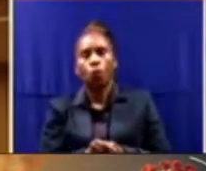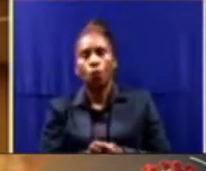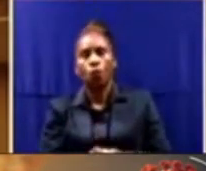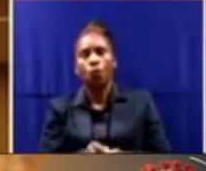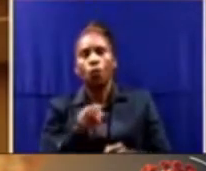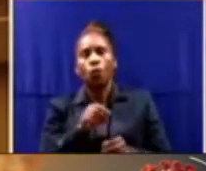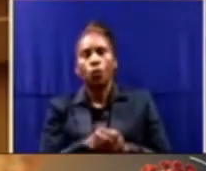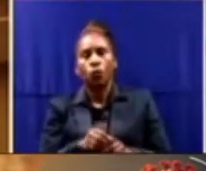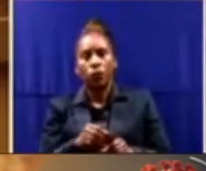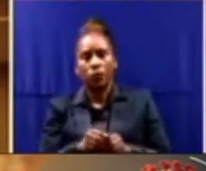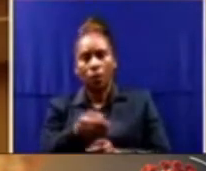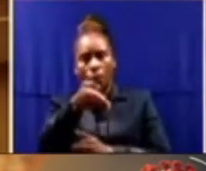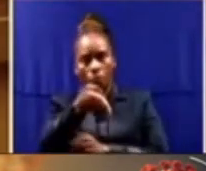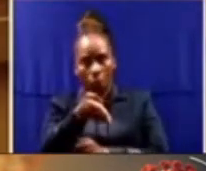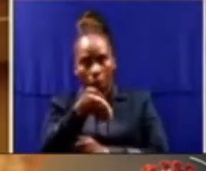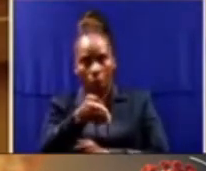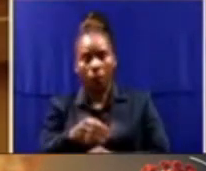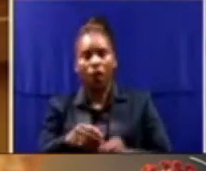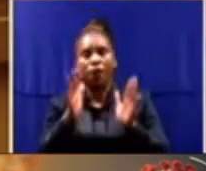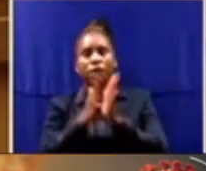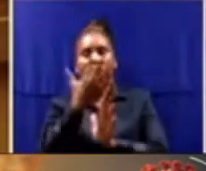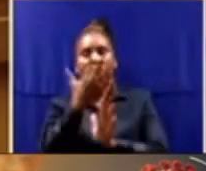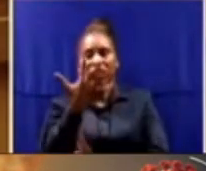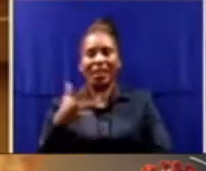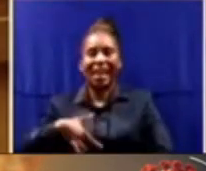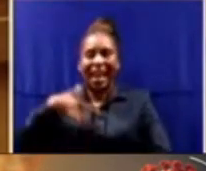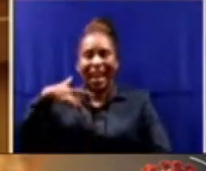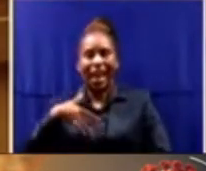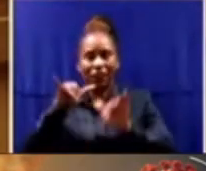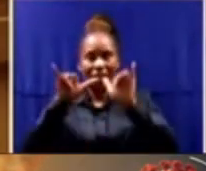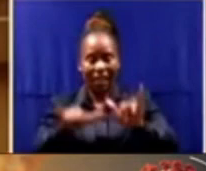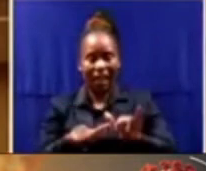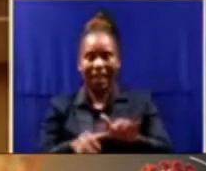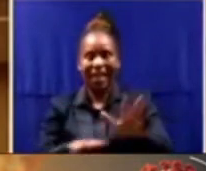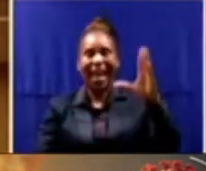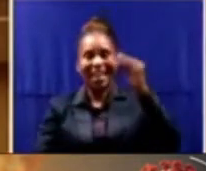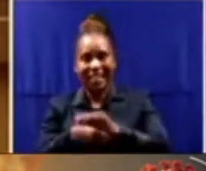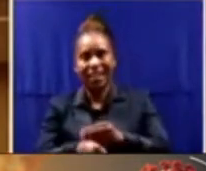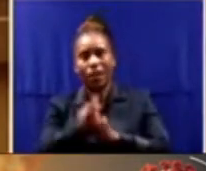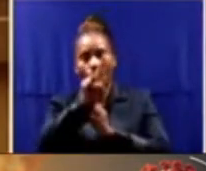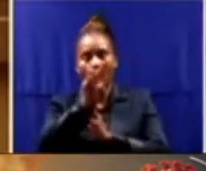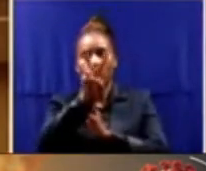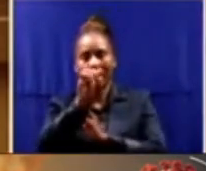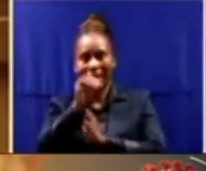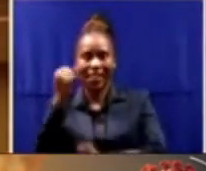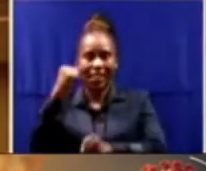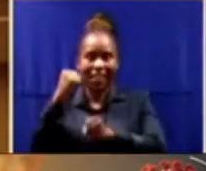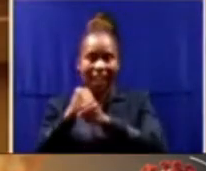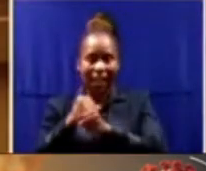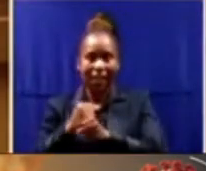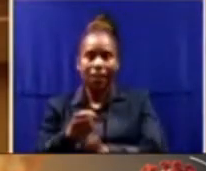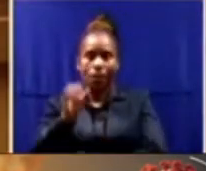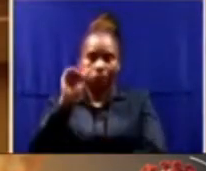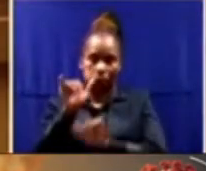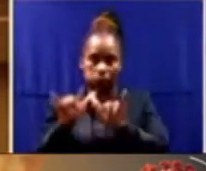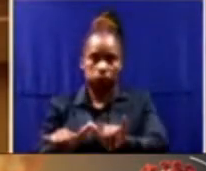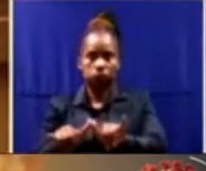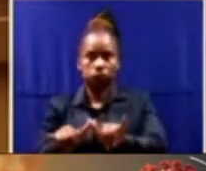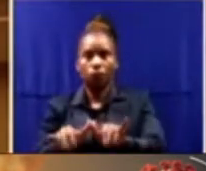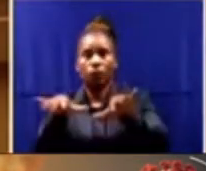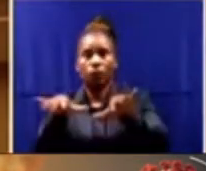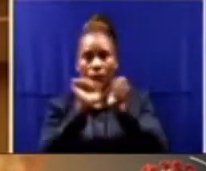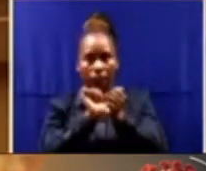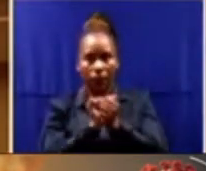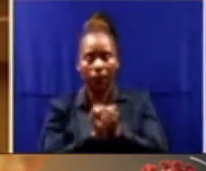to 15 life terms and an additional 120 years in prison because of the work done by this